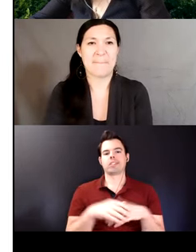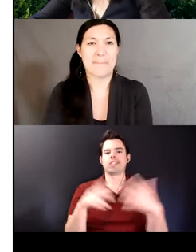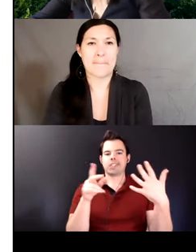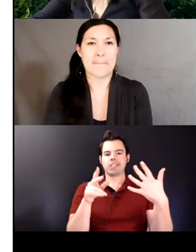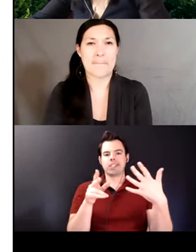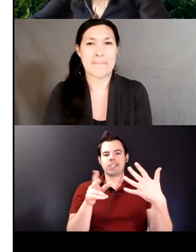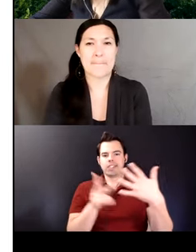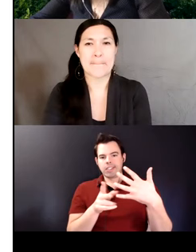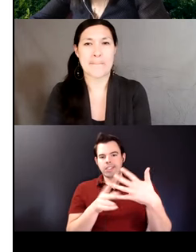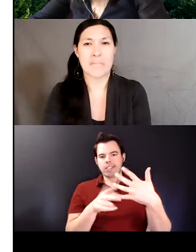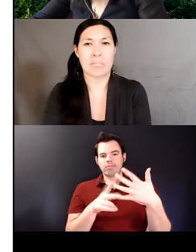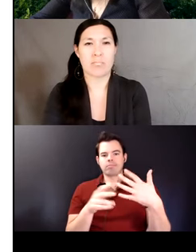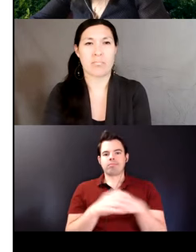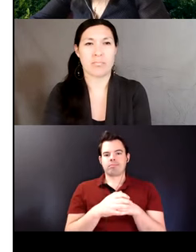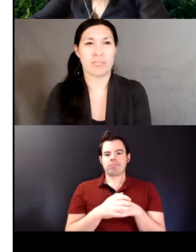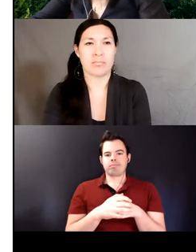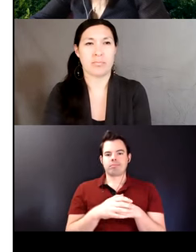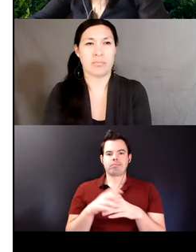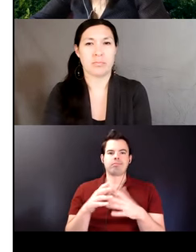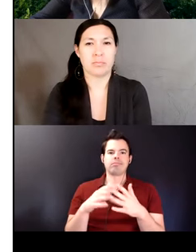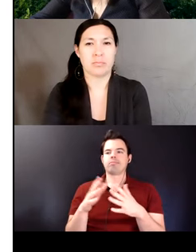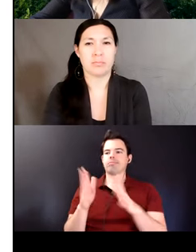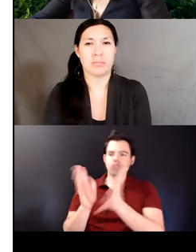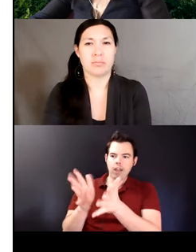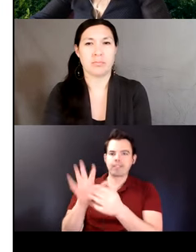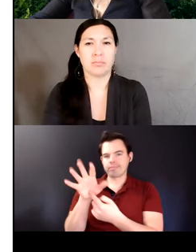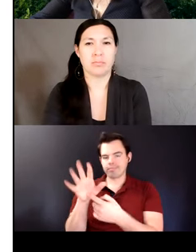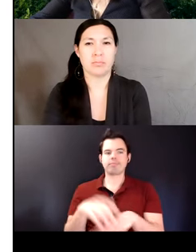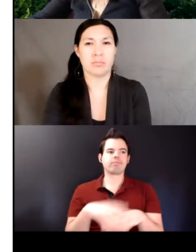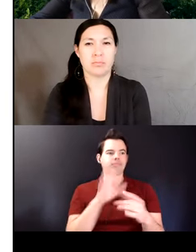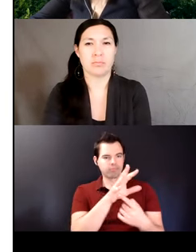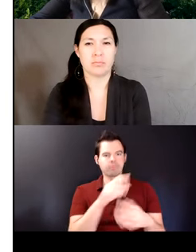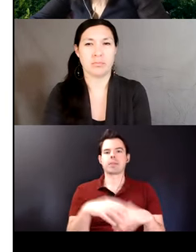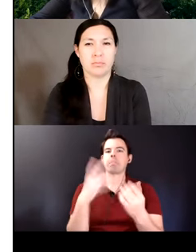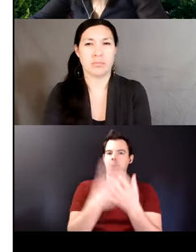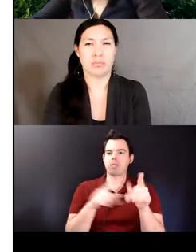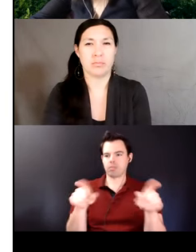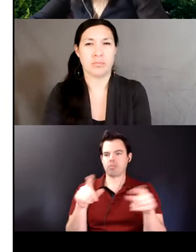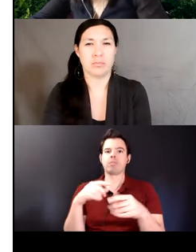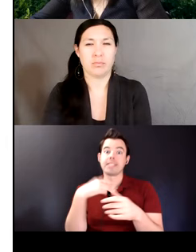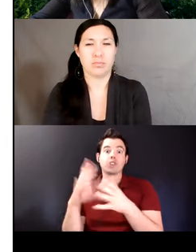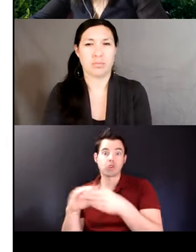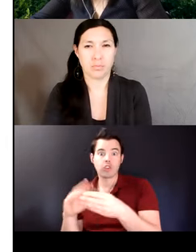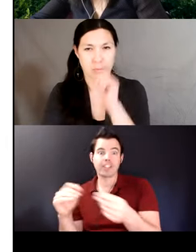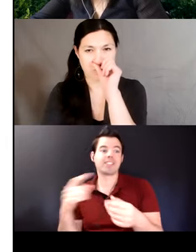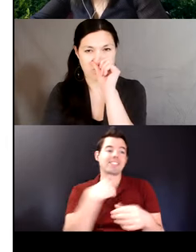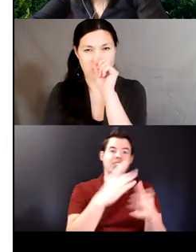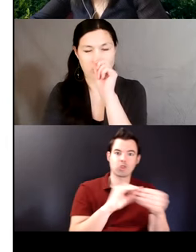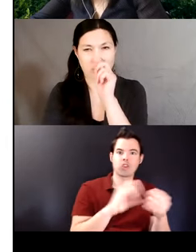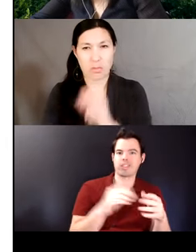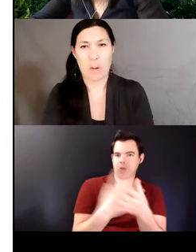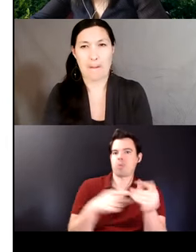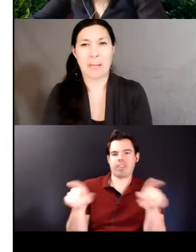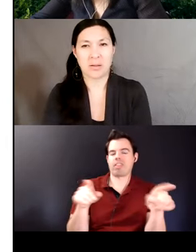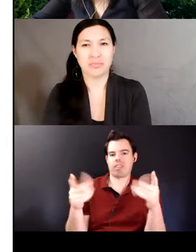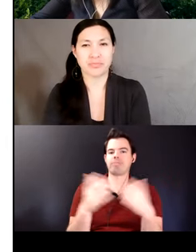corpora emerged oral stories first all the verb forms were extracted from